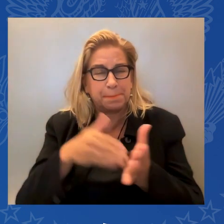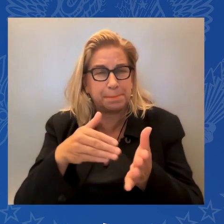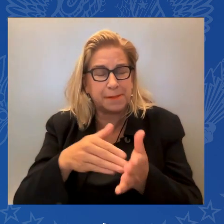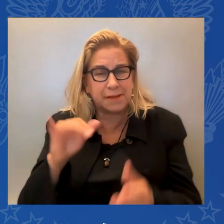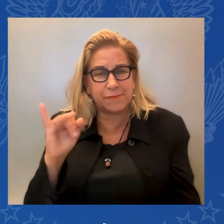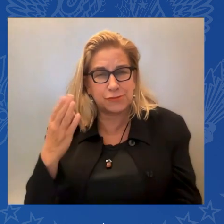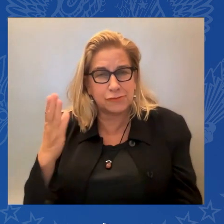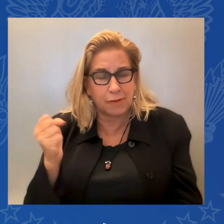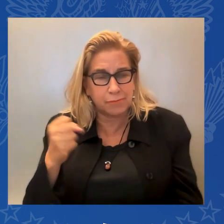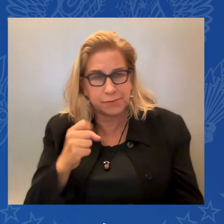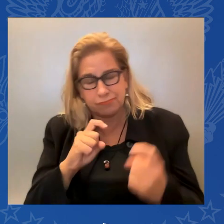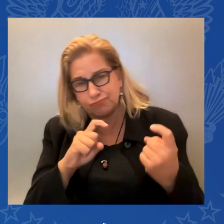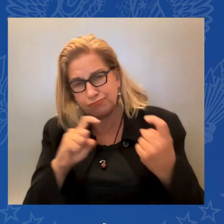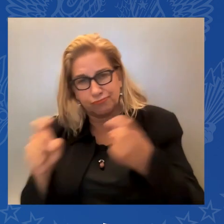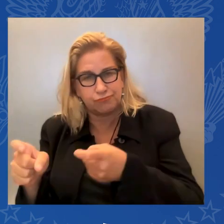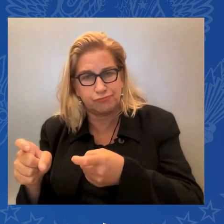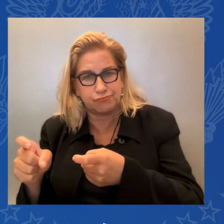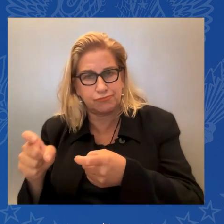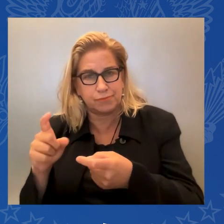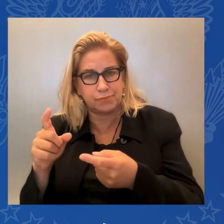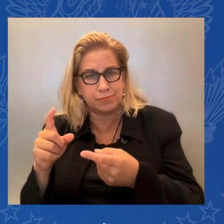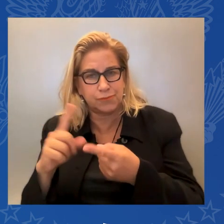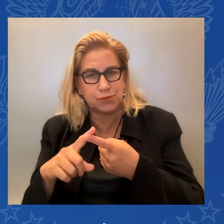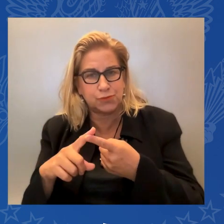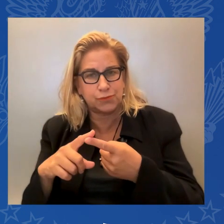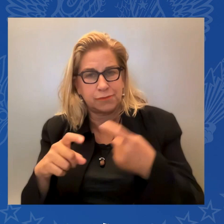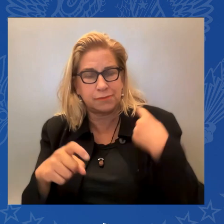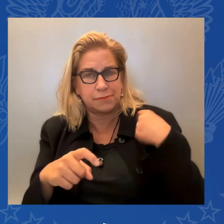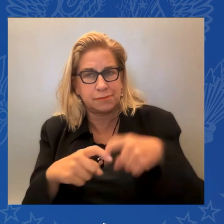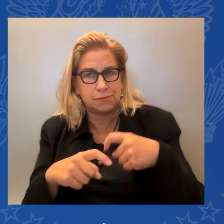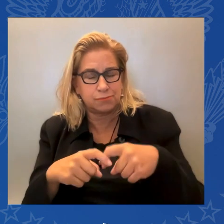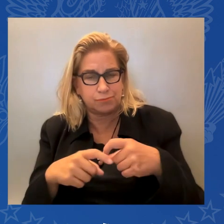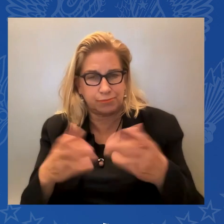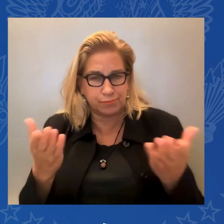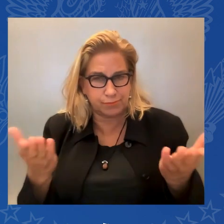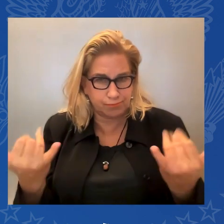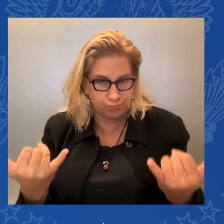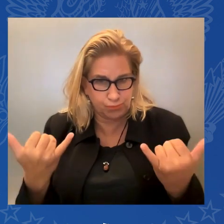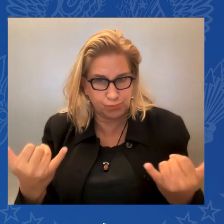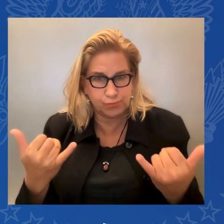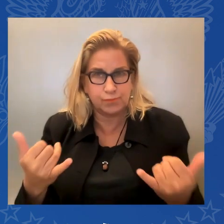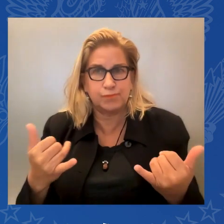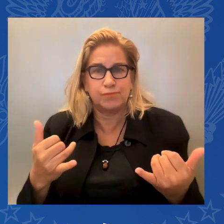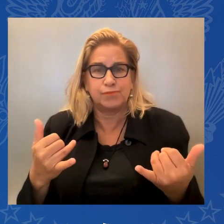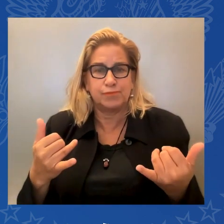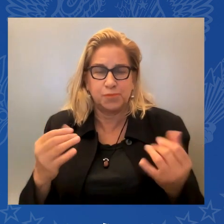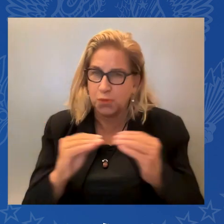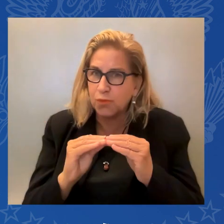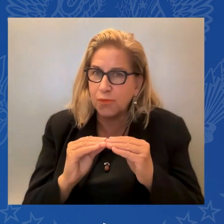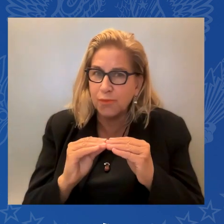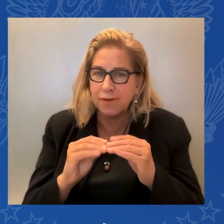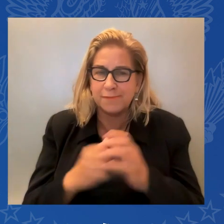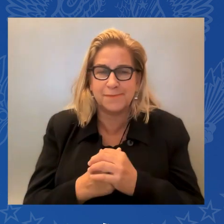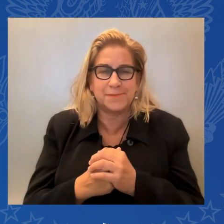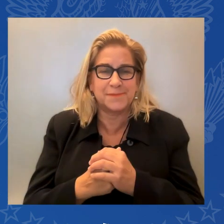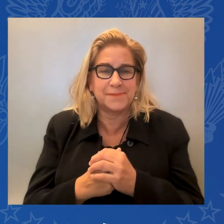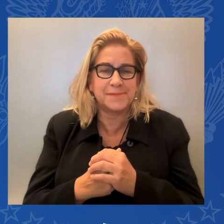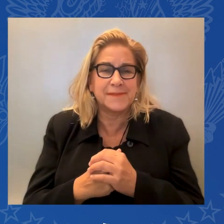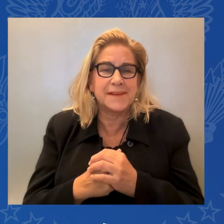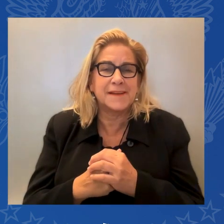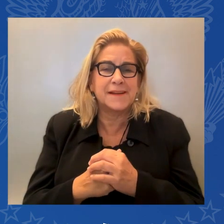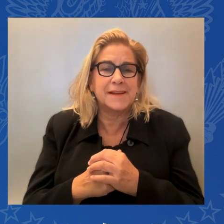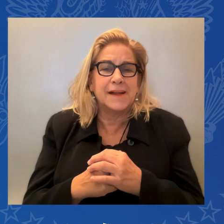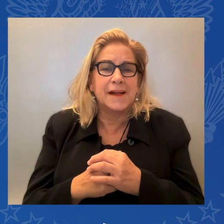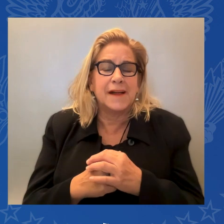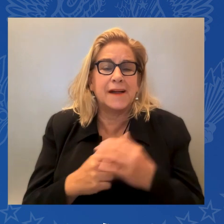And together, with members of Congress here, we also passed the infrastructure law to modernize roads, bridges, ports, public